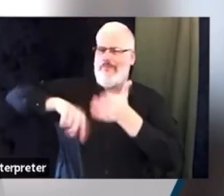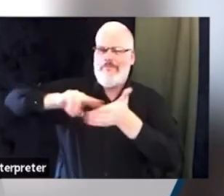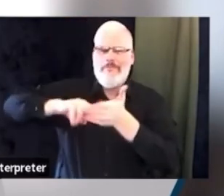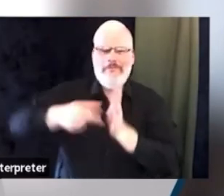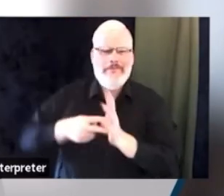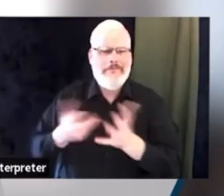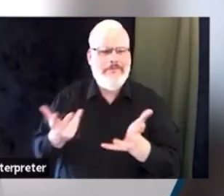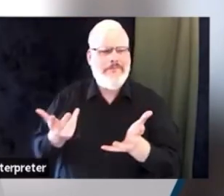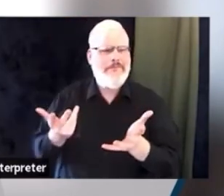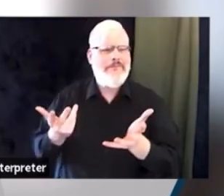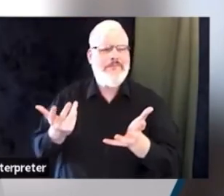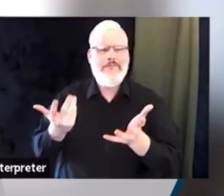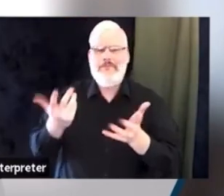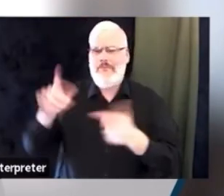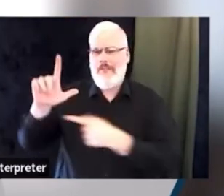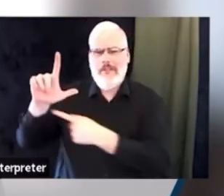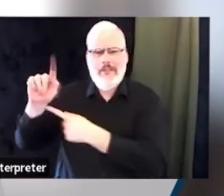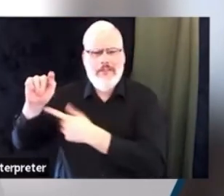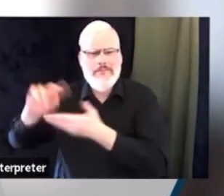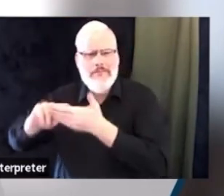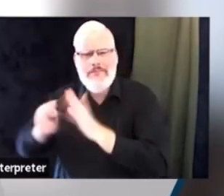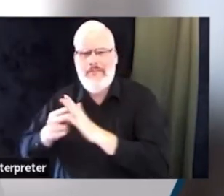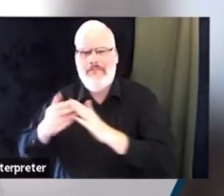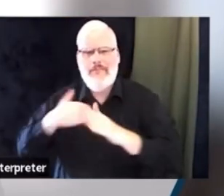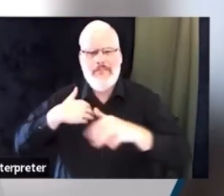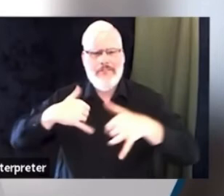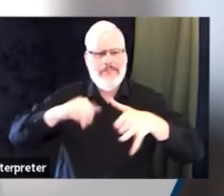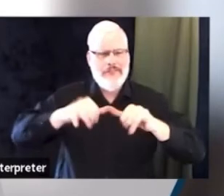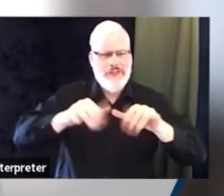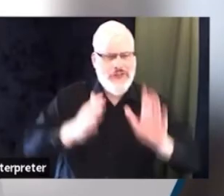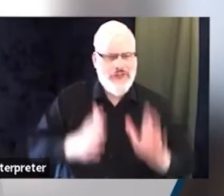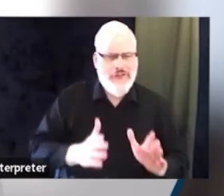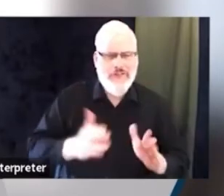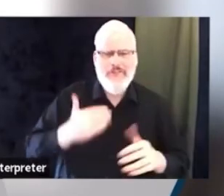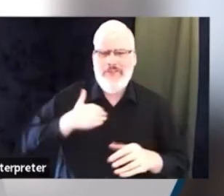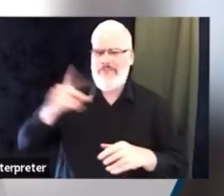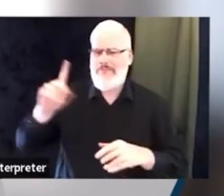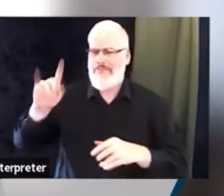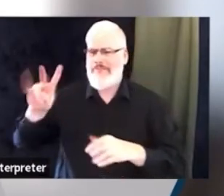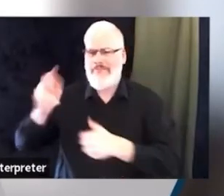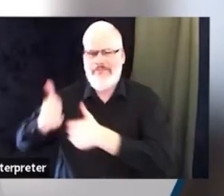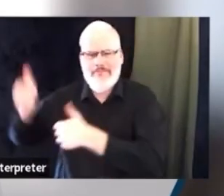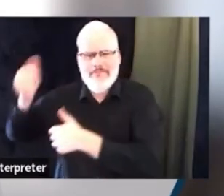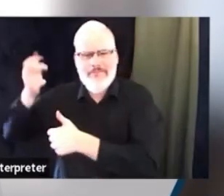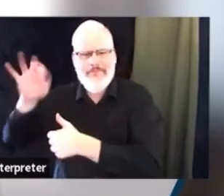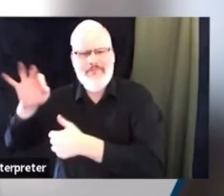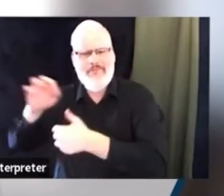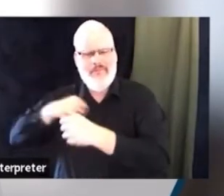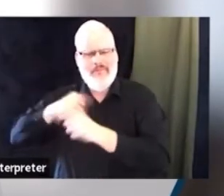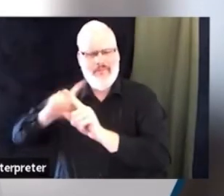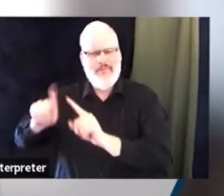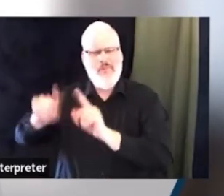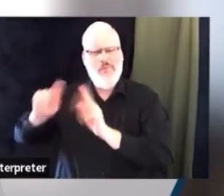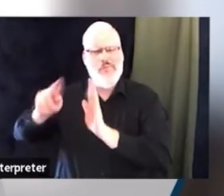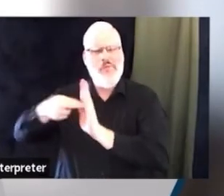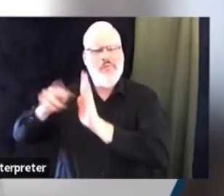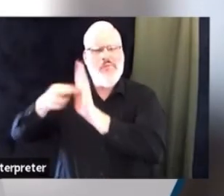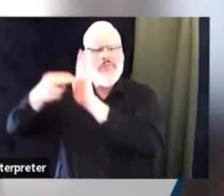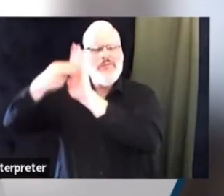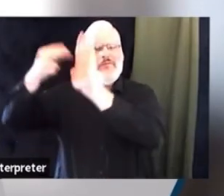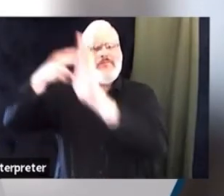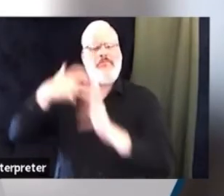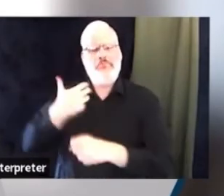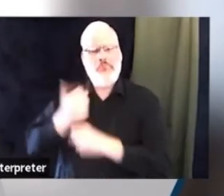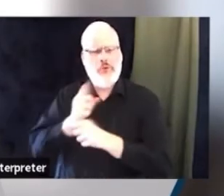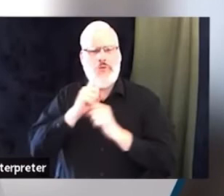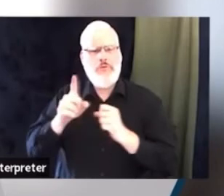all the way through our ranks. And again, collaboratively define the skill set, not just the technical skill set, but the